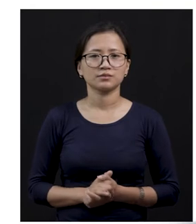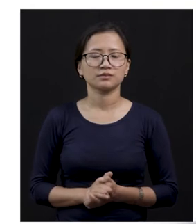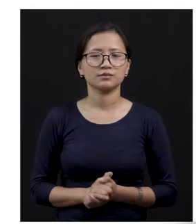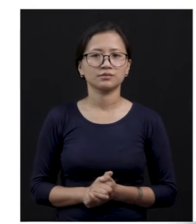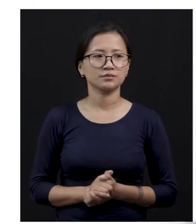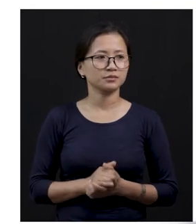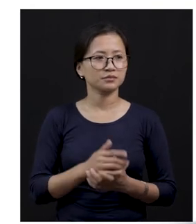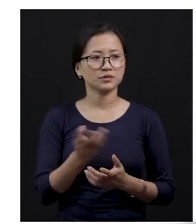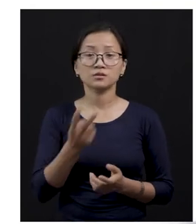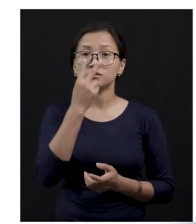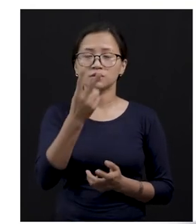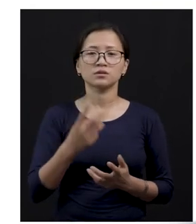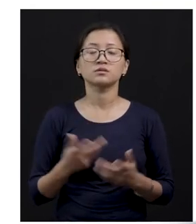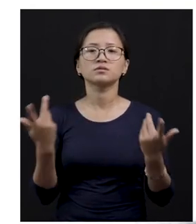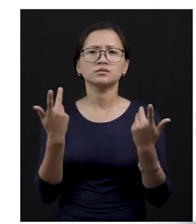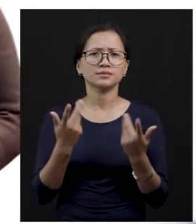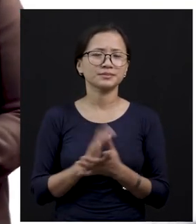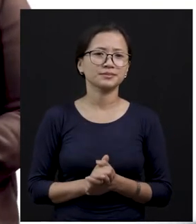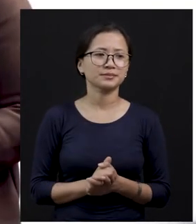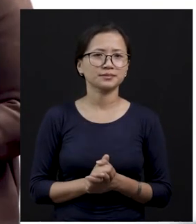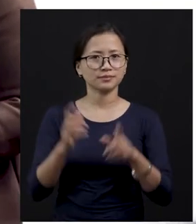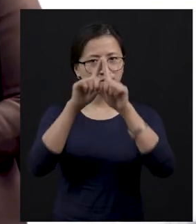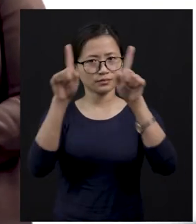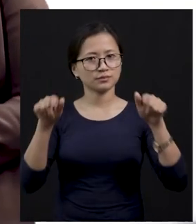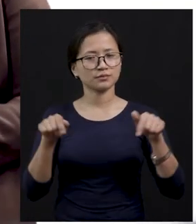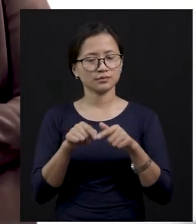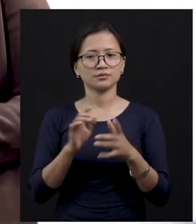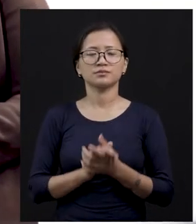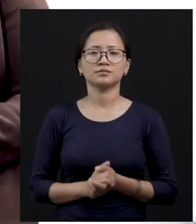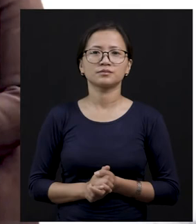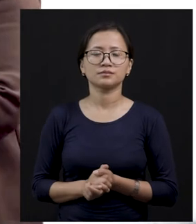here, what can you see? What can you see in the picture, children?